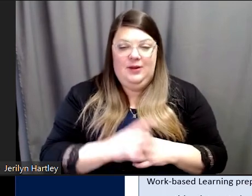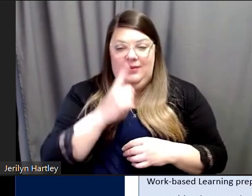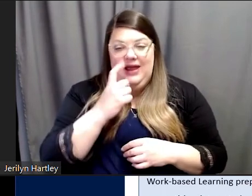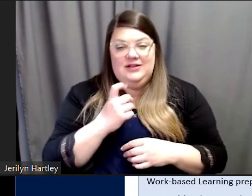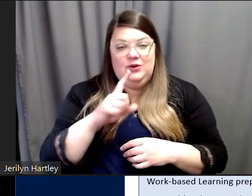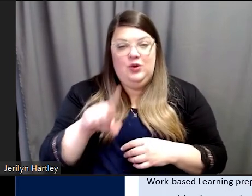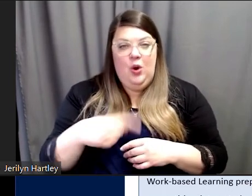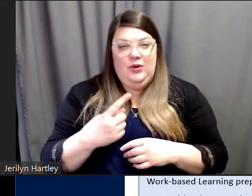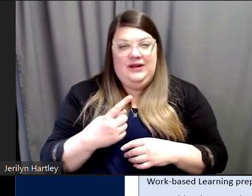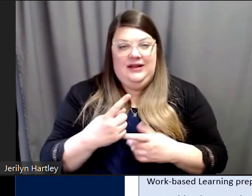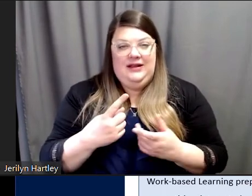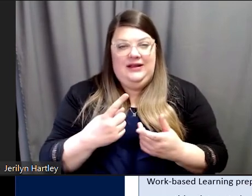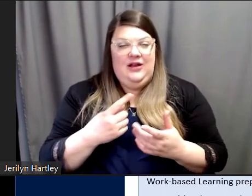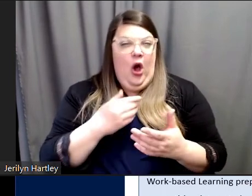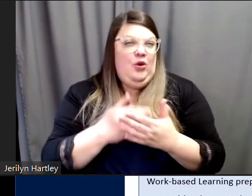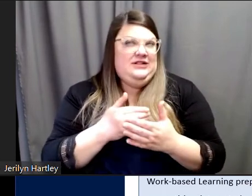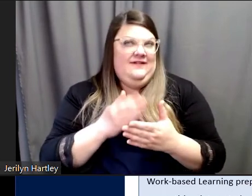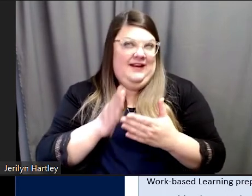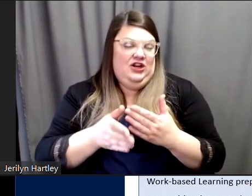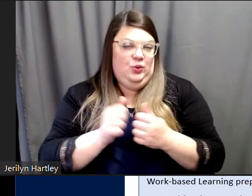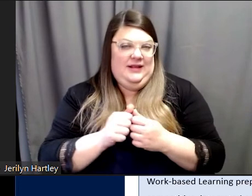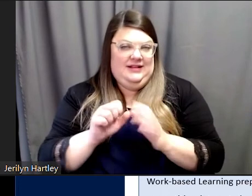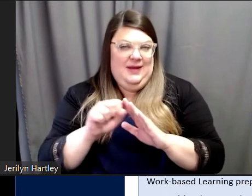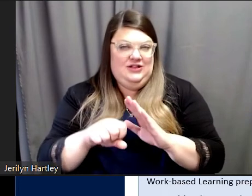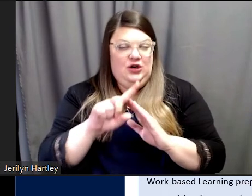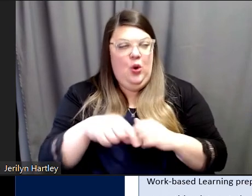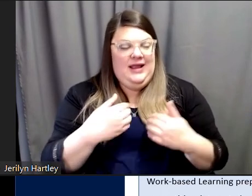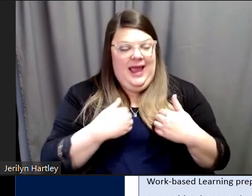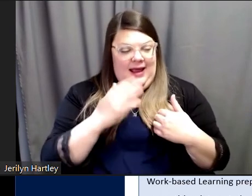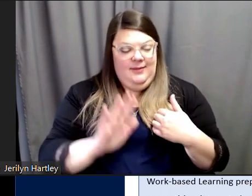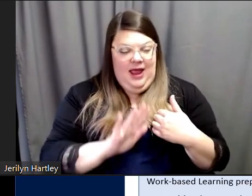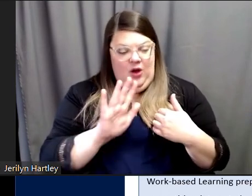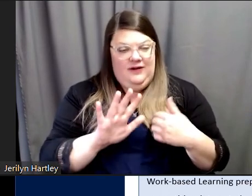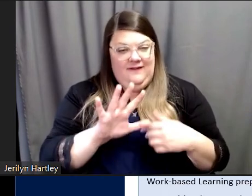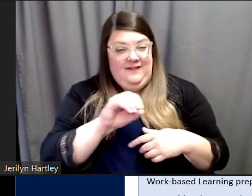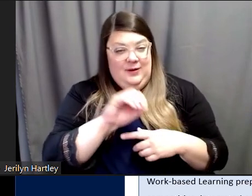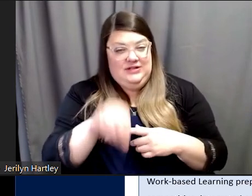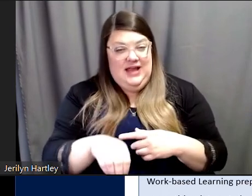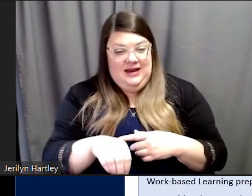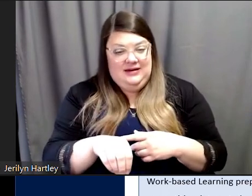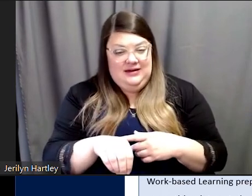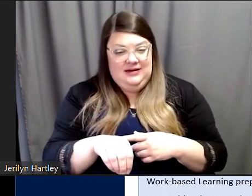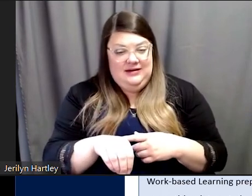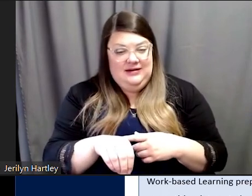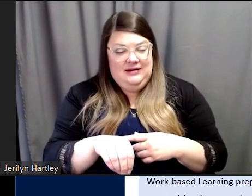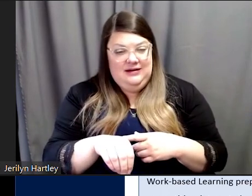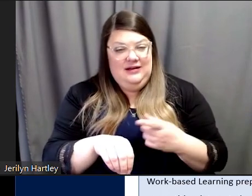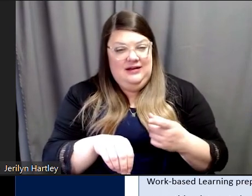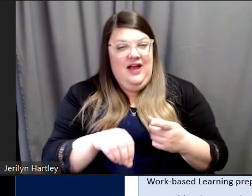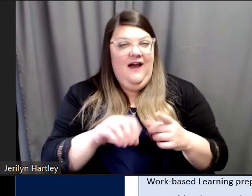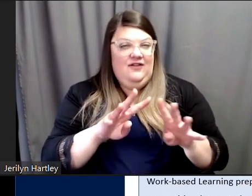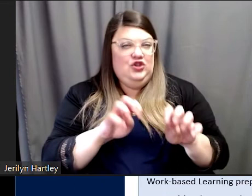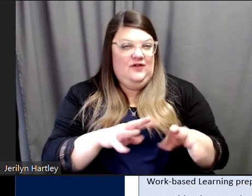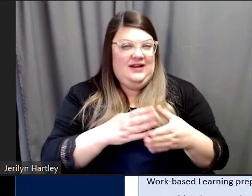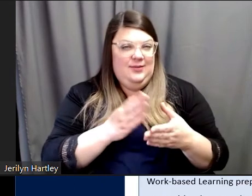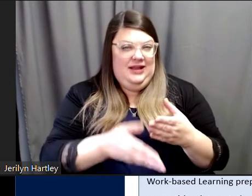only, we're almost done with the semester, I only had about 50% of the surveys completed for